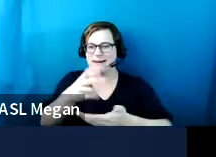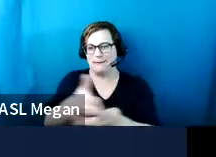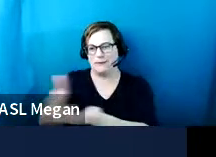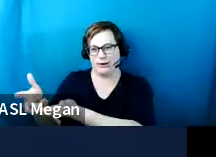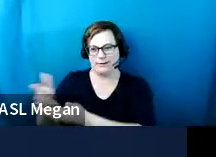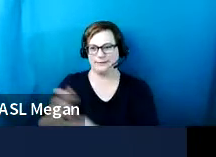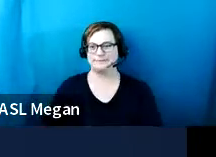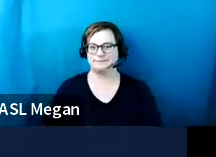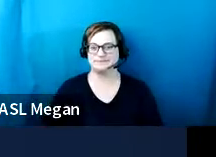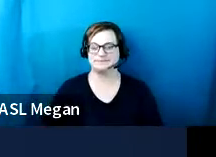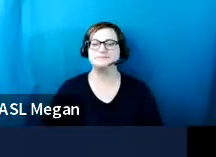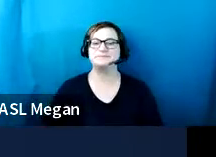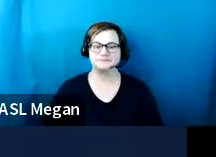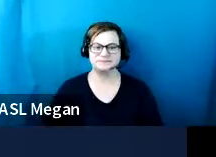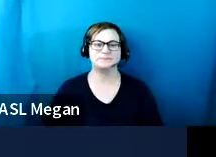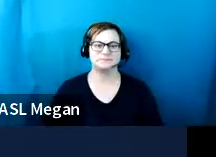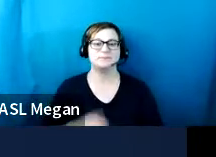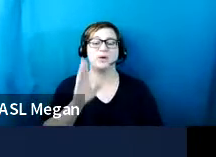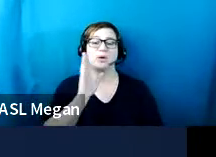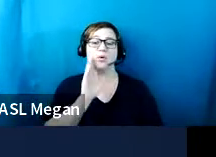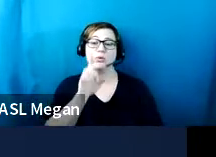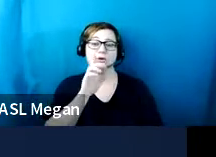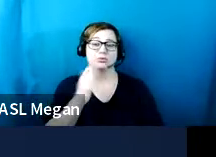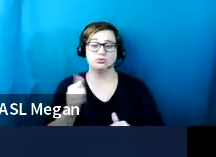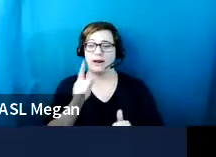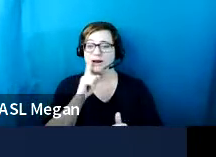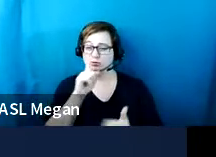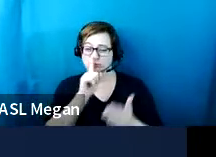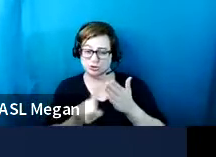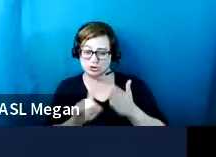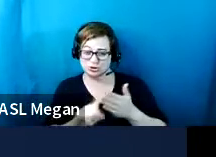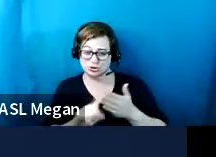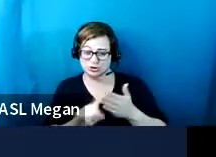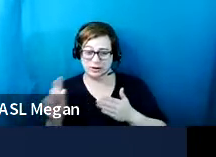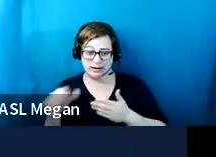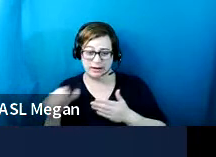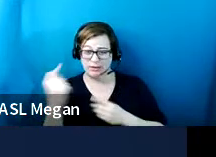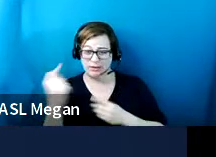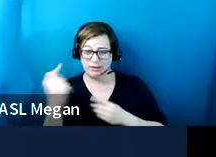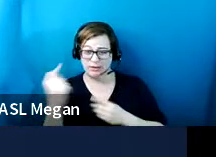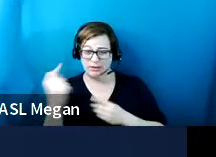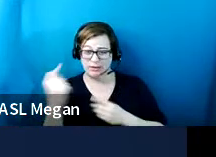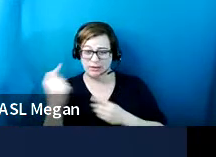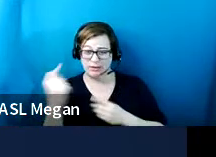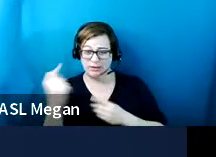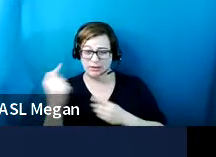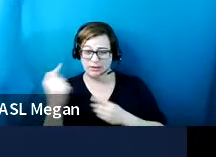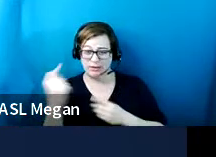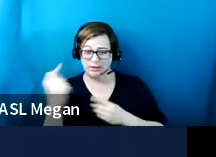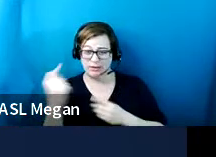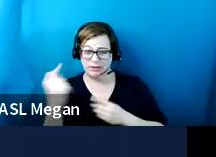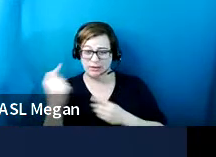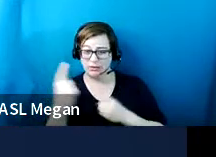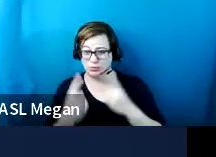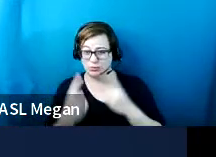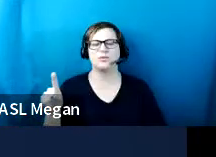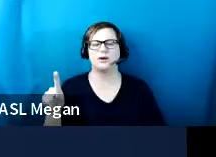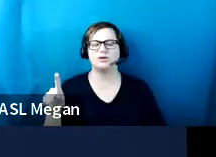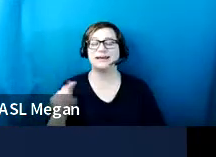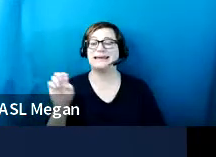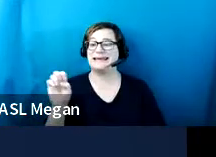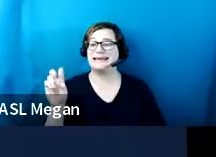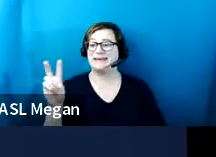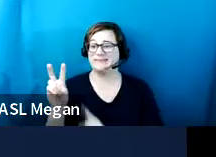Okay. We'll try to run through the rest of these as quickly as we can. But, um, this is another question is, can EV